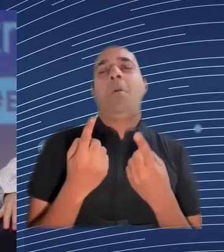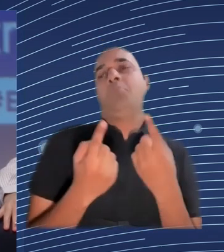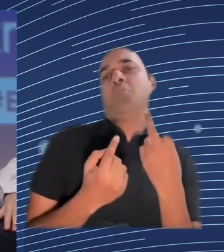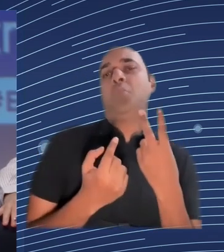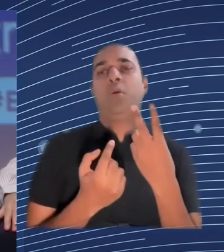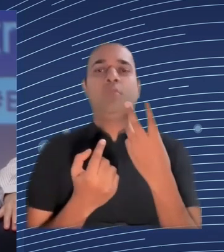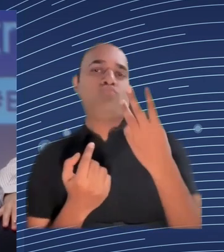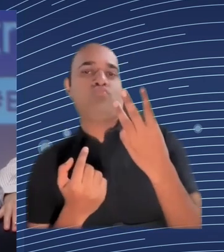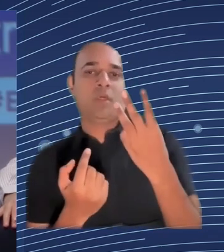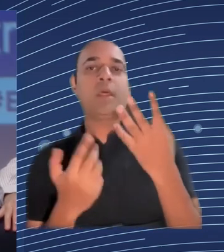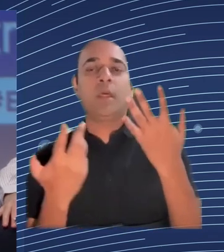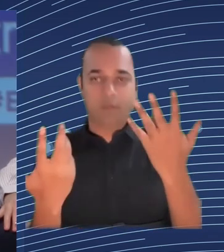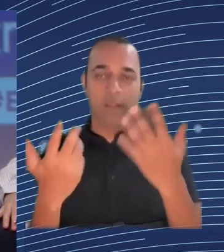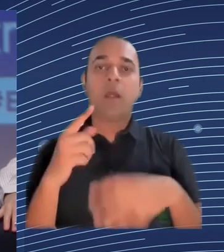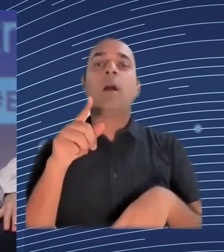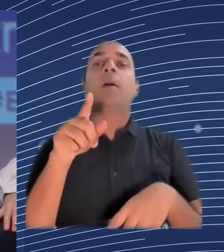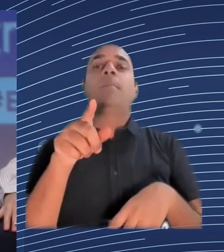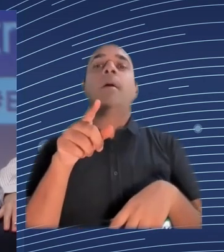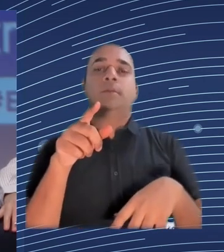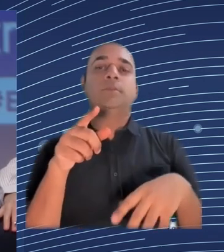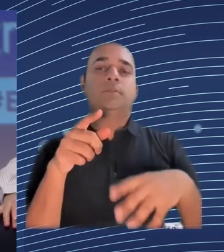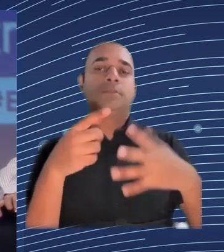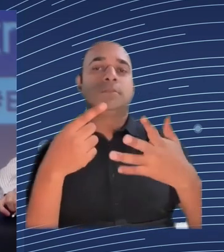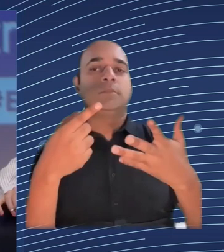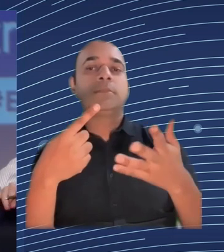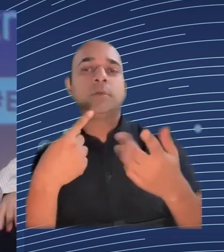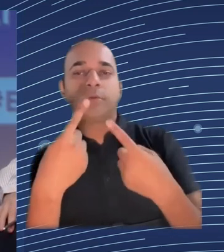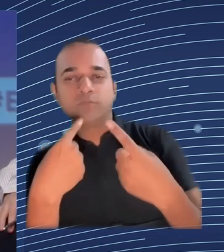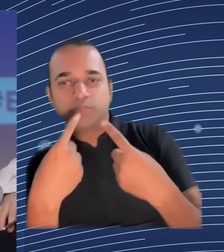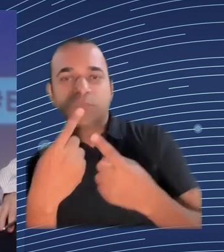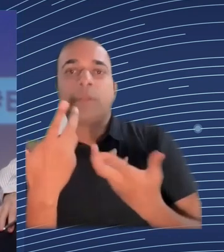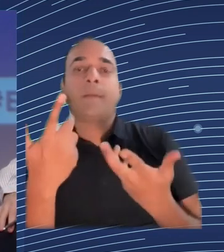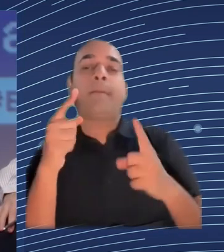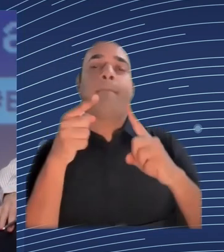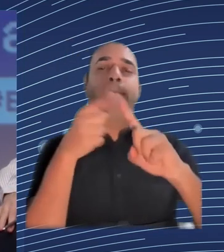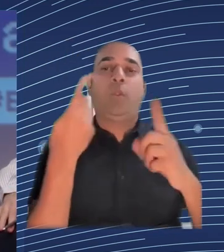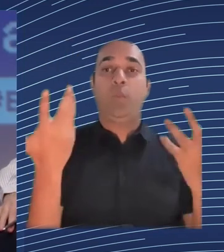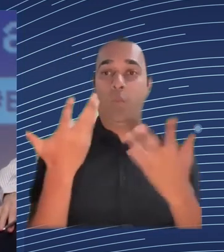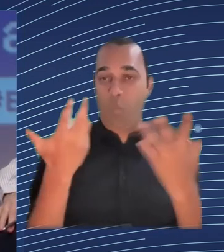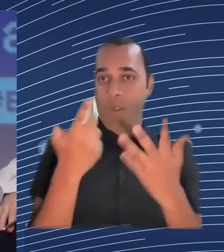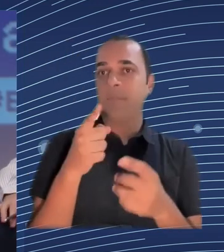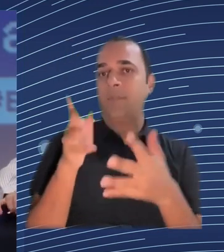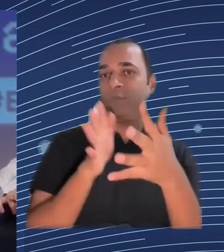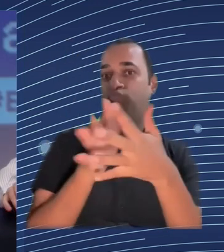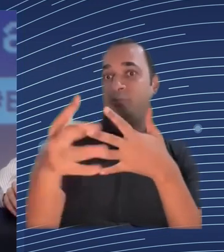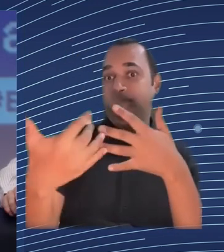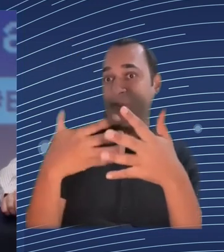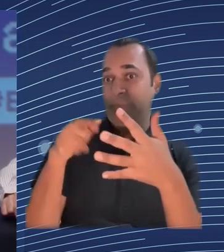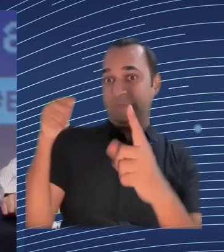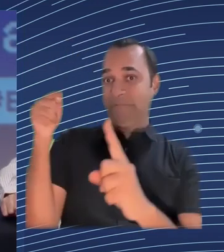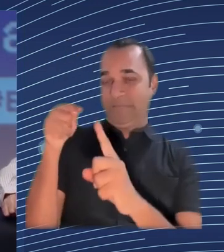intelligence that's what we were talking about all the time it goes on to say we want to provide